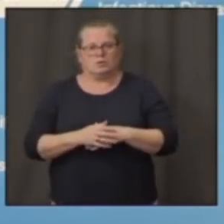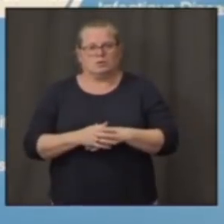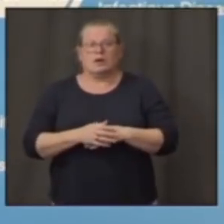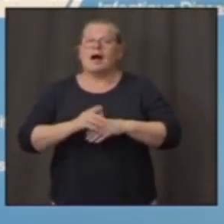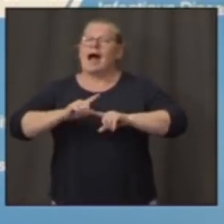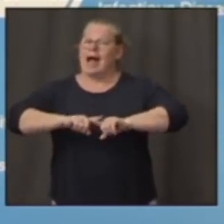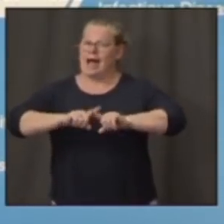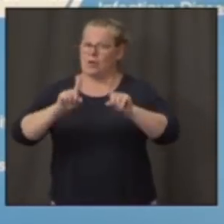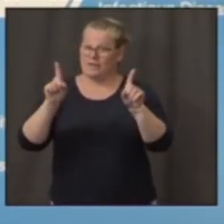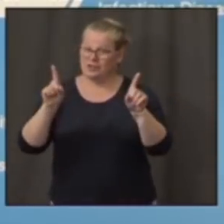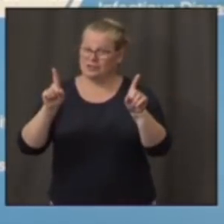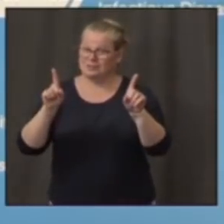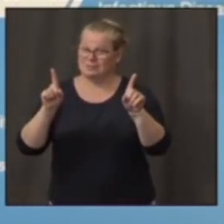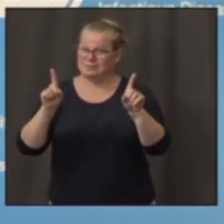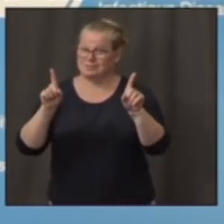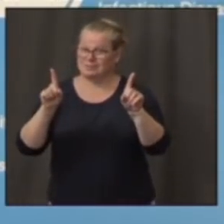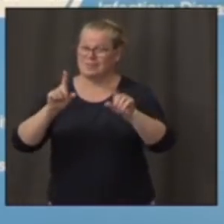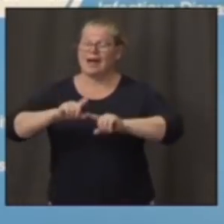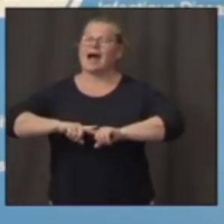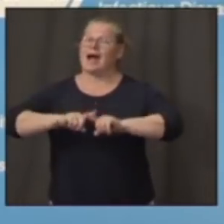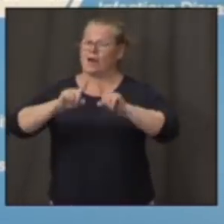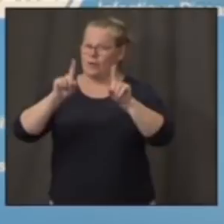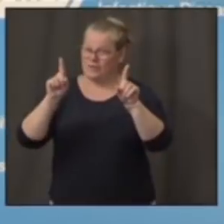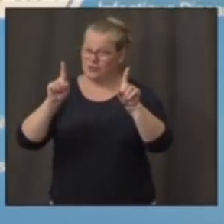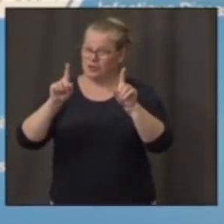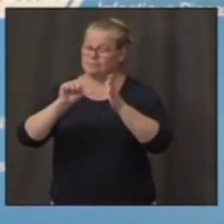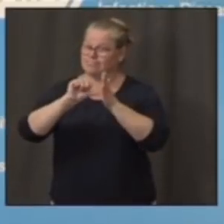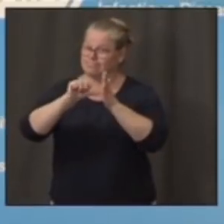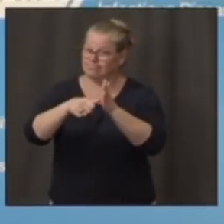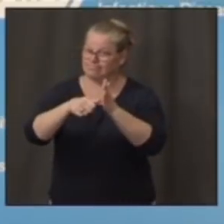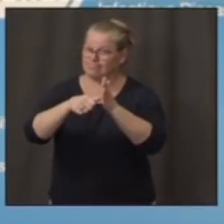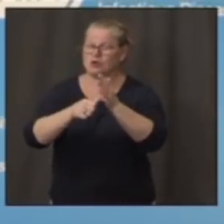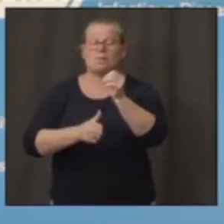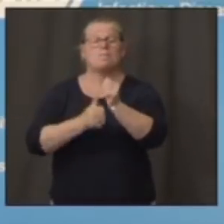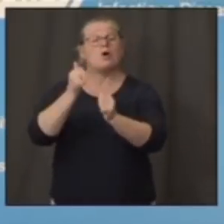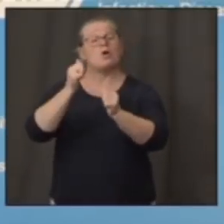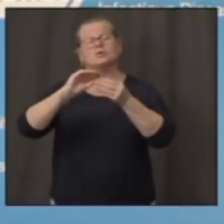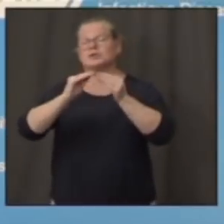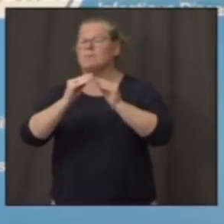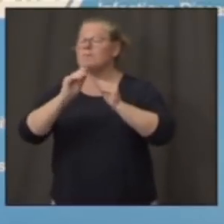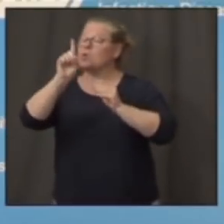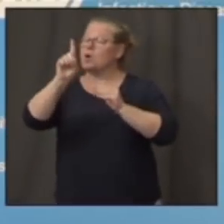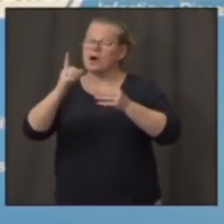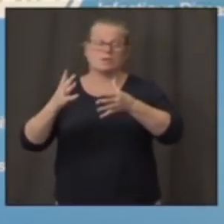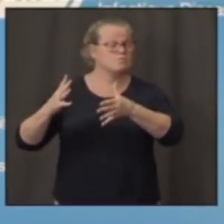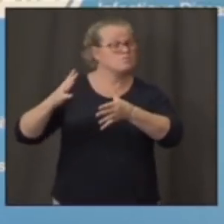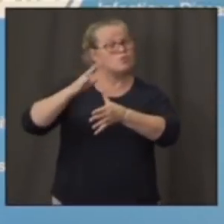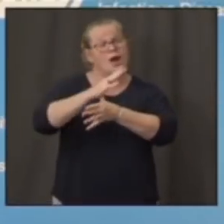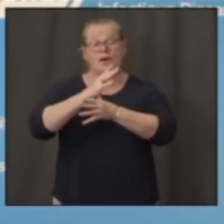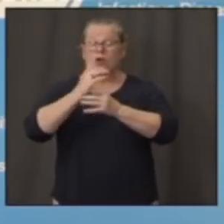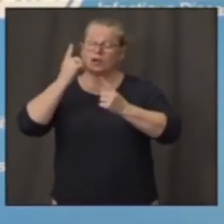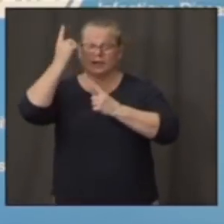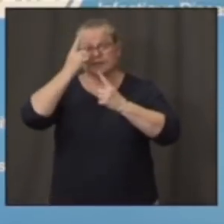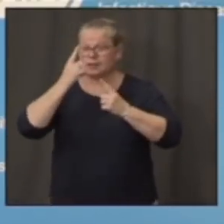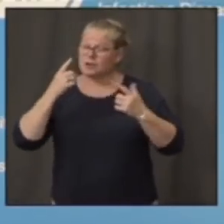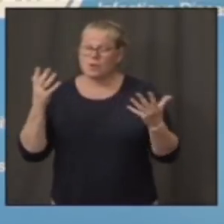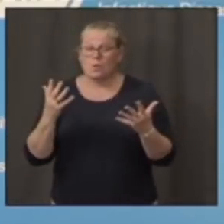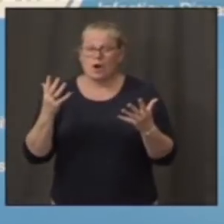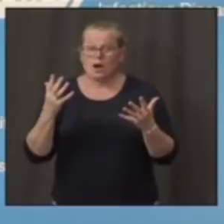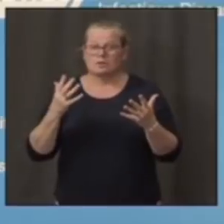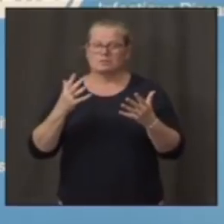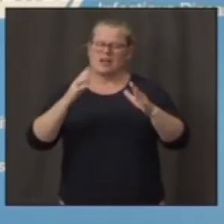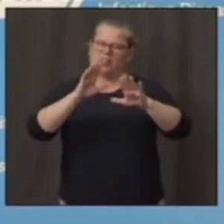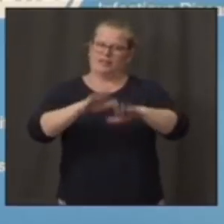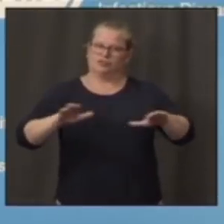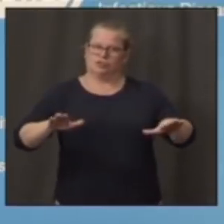the however is, the primary consideration should always be the safety, the health, and the welfare of